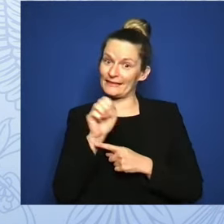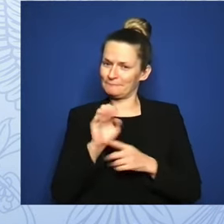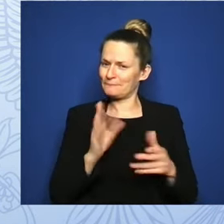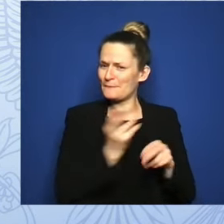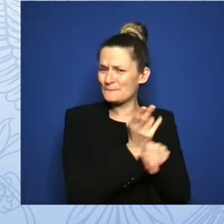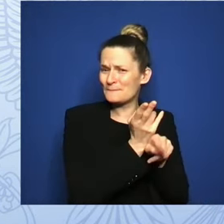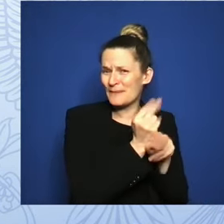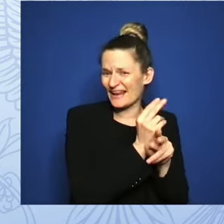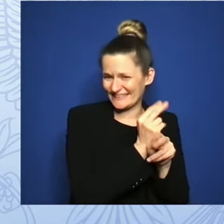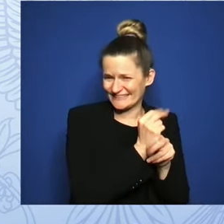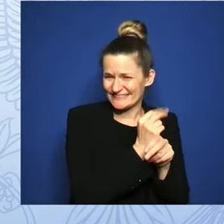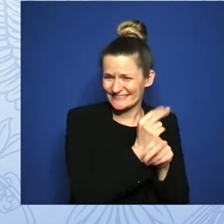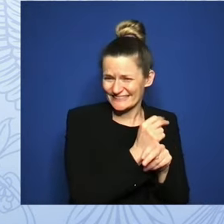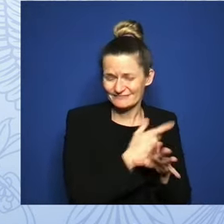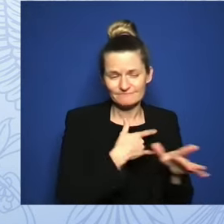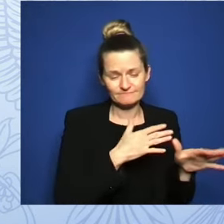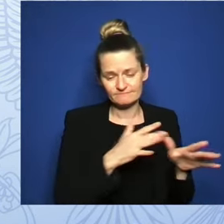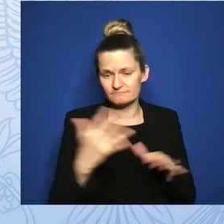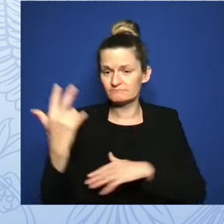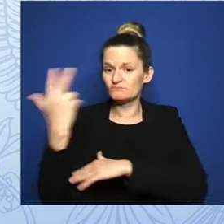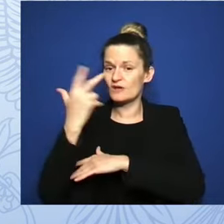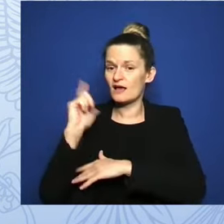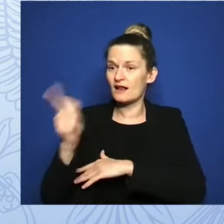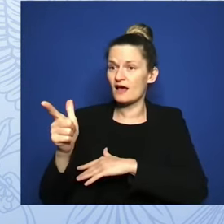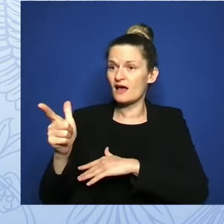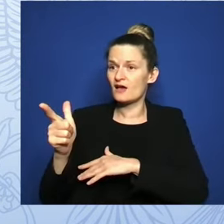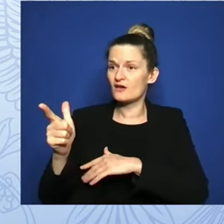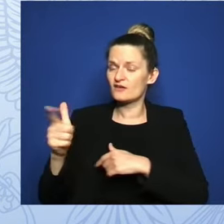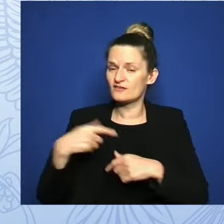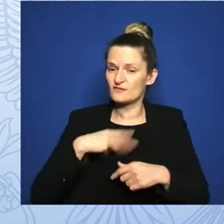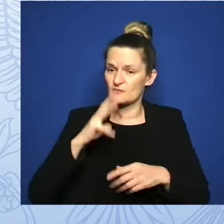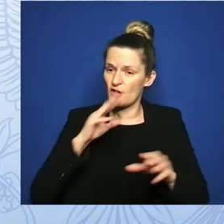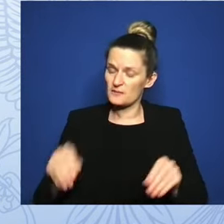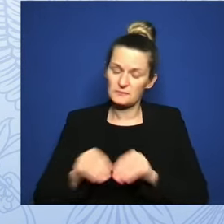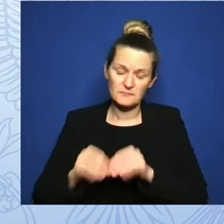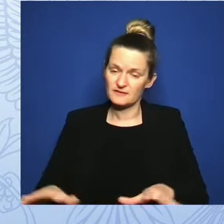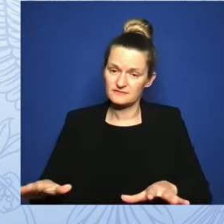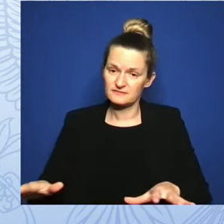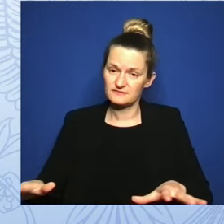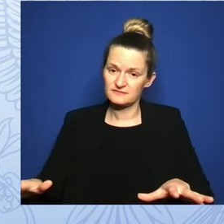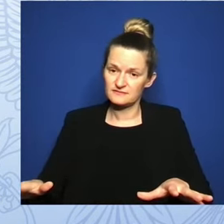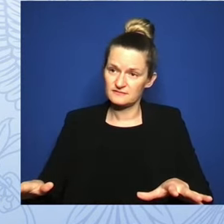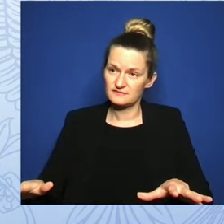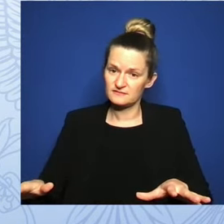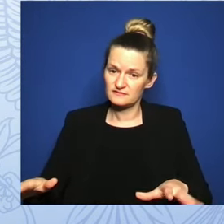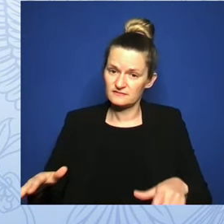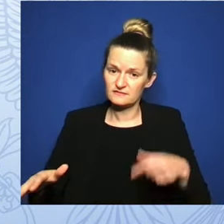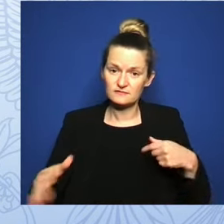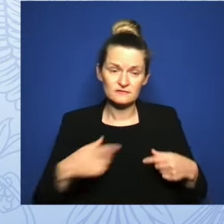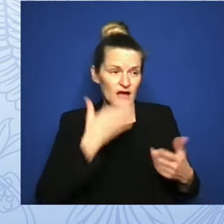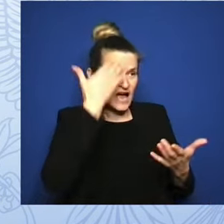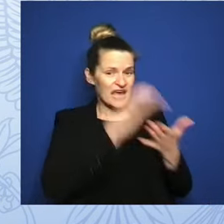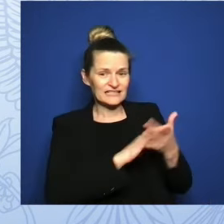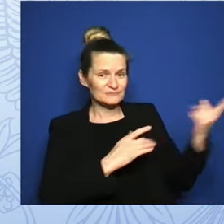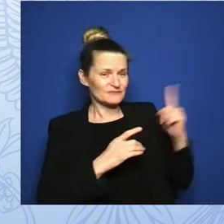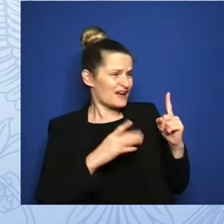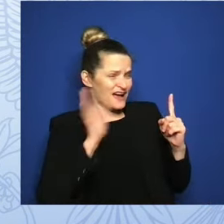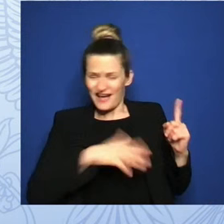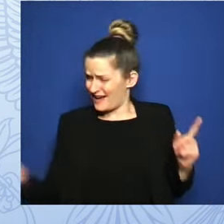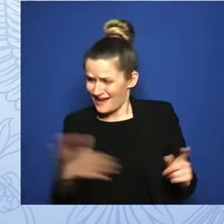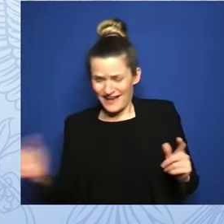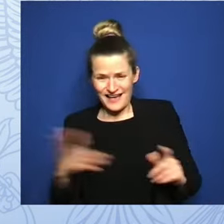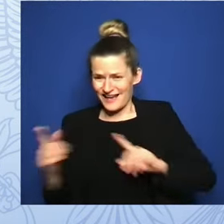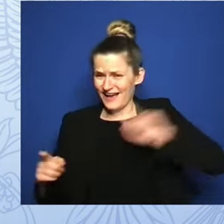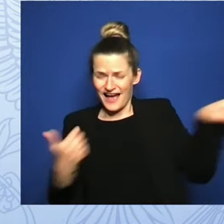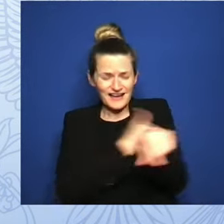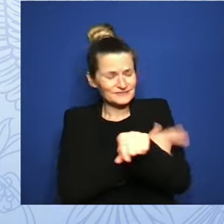gushing everywhere, and my dear husband, Derek, rushed me to the ER of the local hospital we had